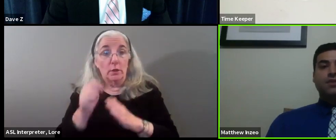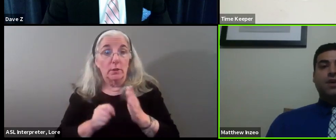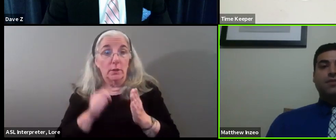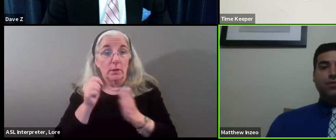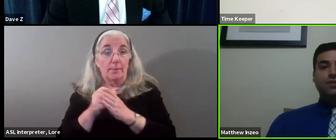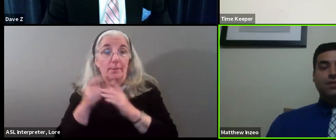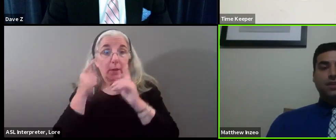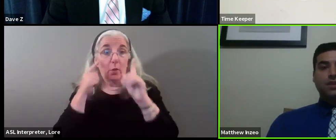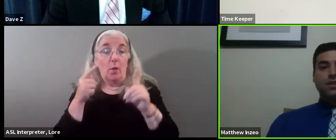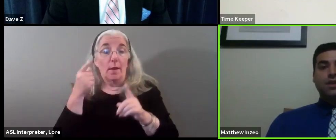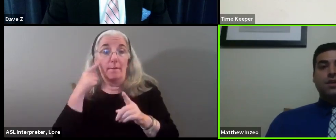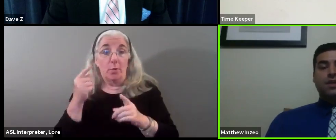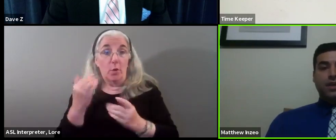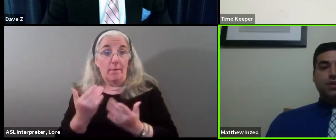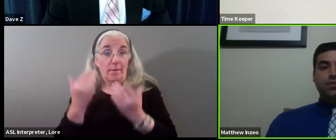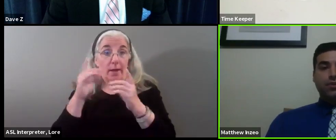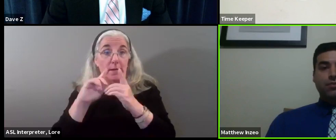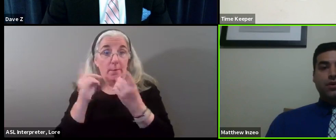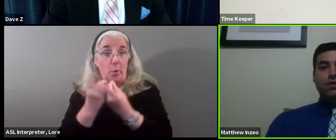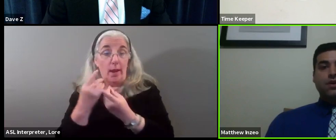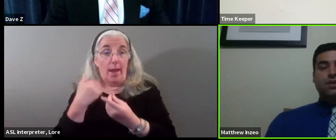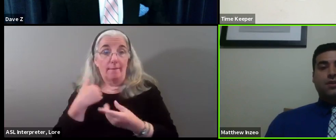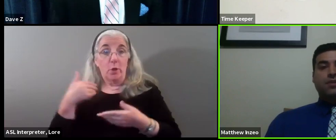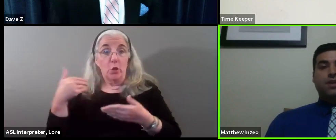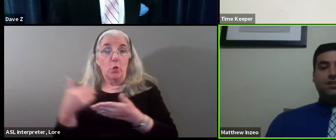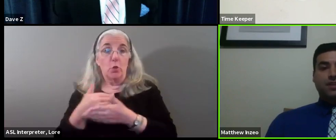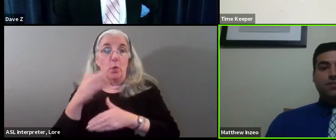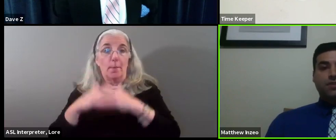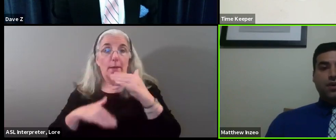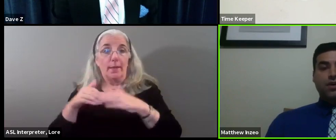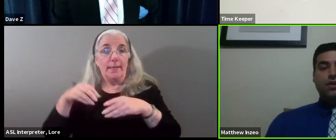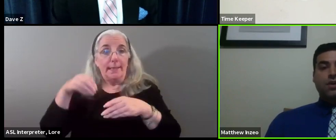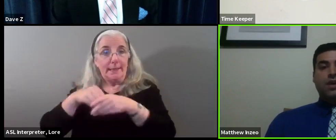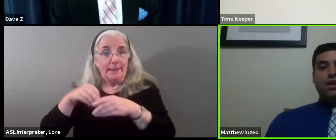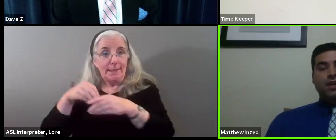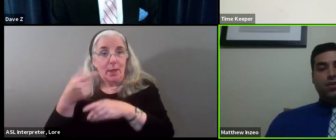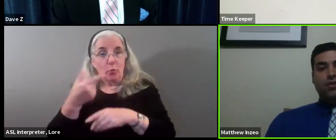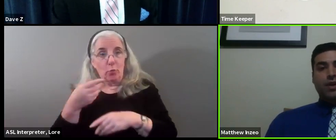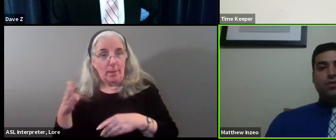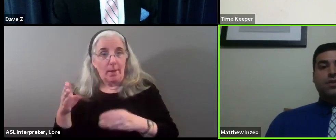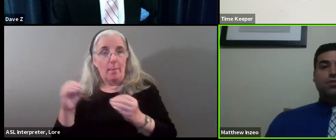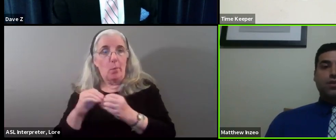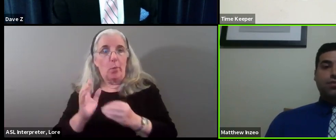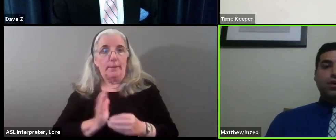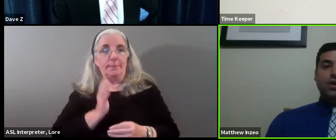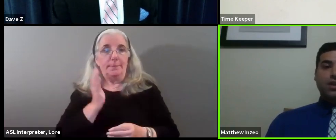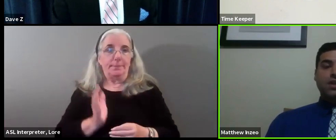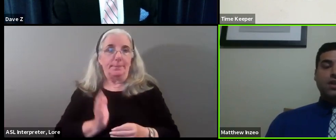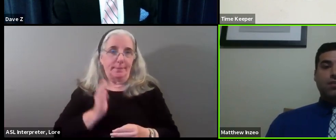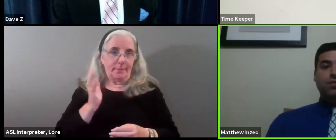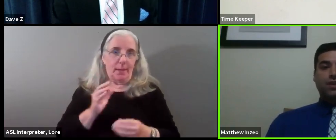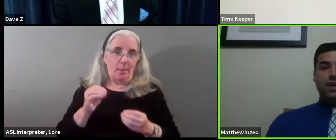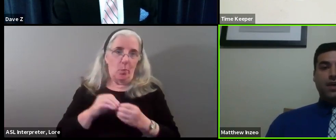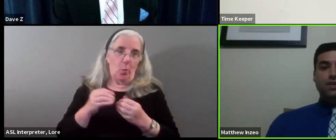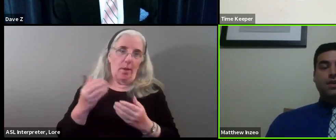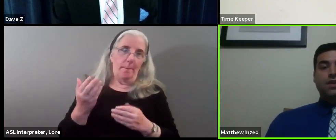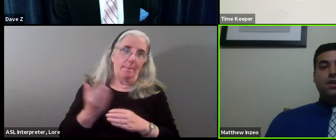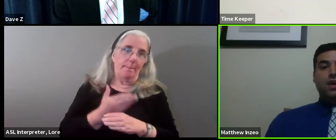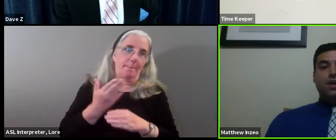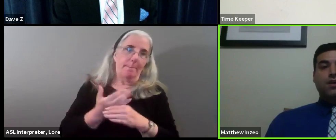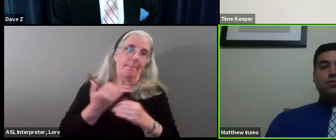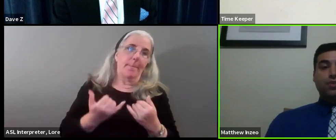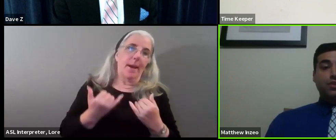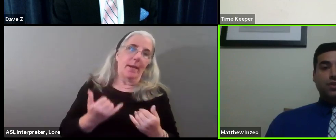department to have a new facility in Greenbelt, something that's state of the art. And I know that we were going to need help with the county.